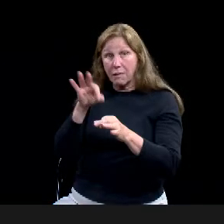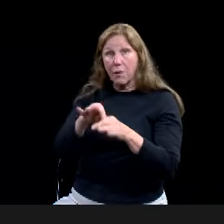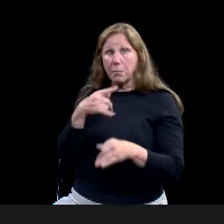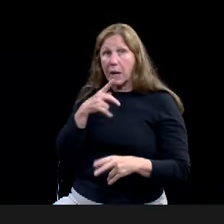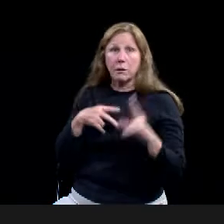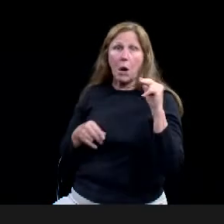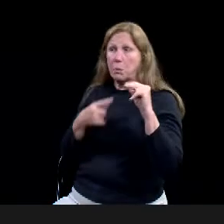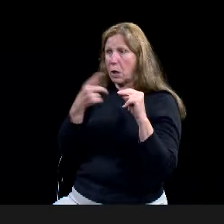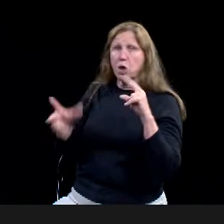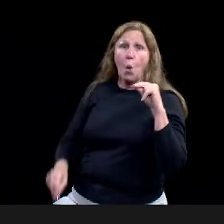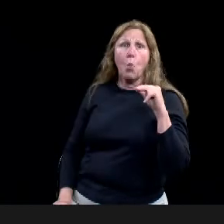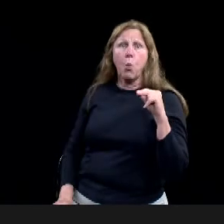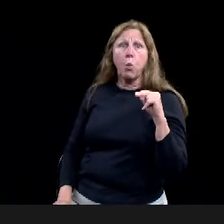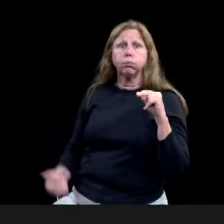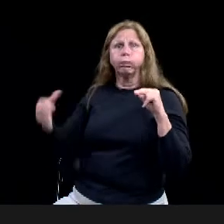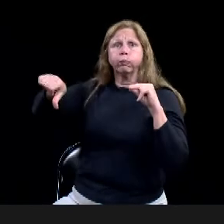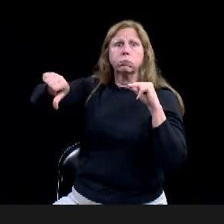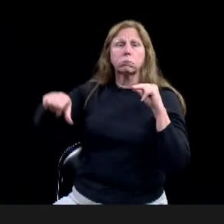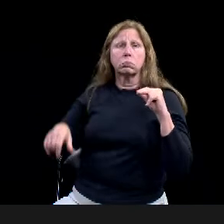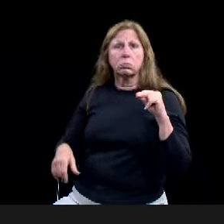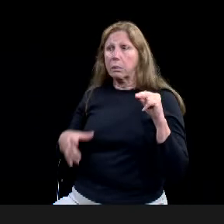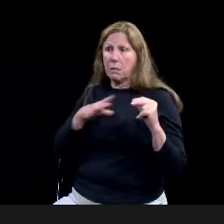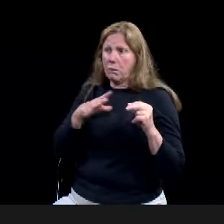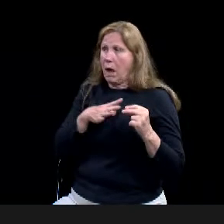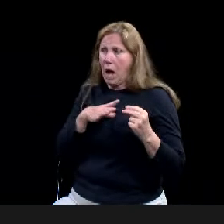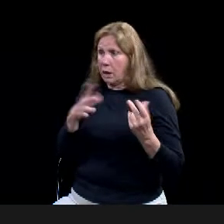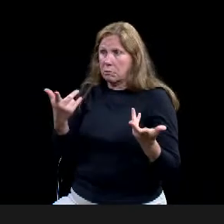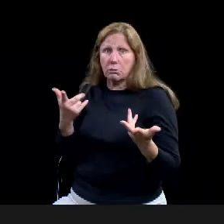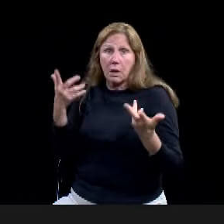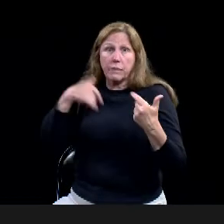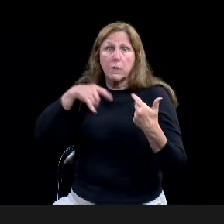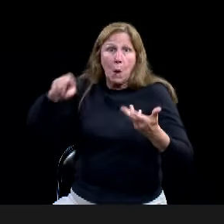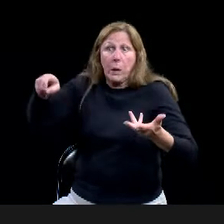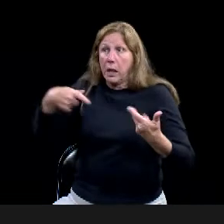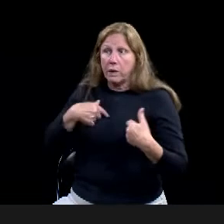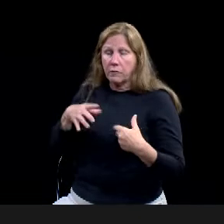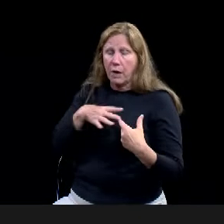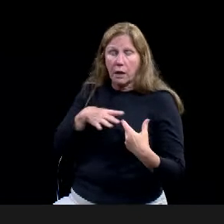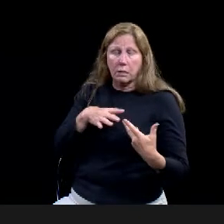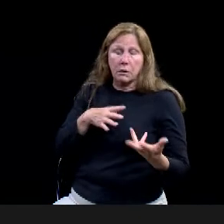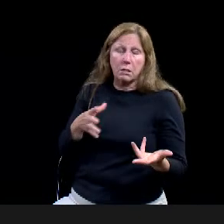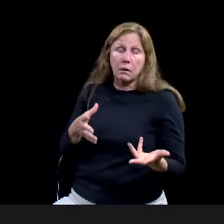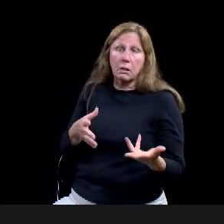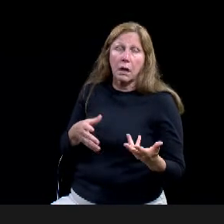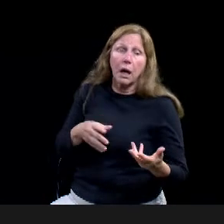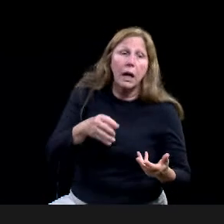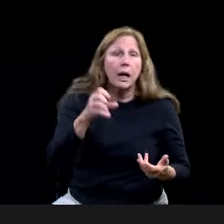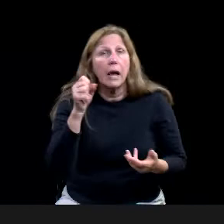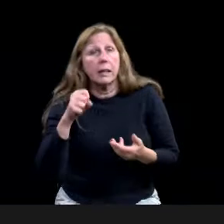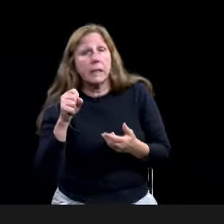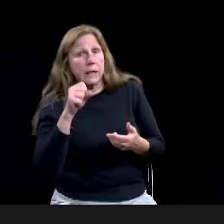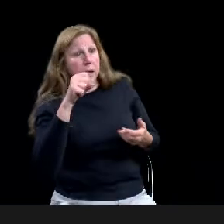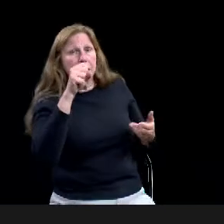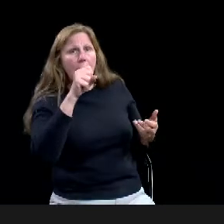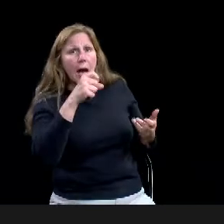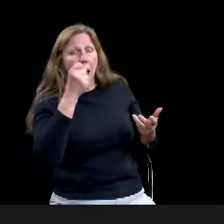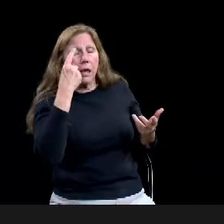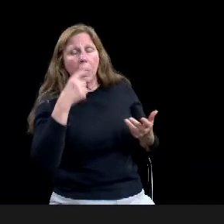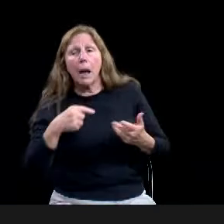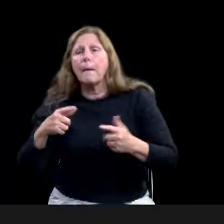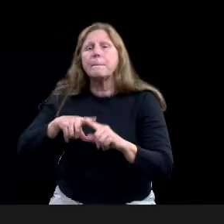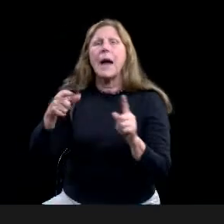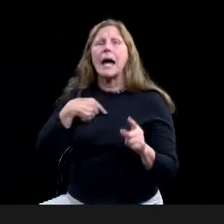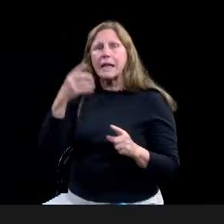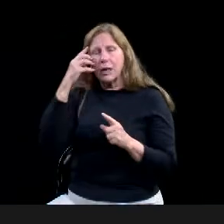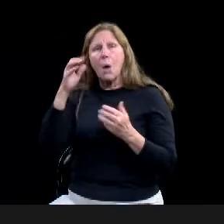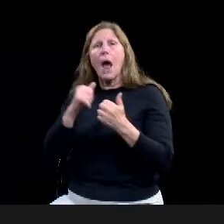I mean, I, I, I would need to know how long it would take for, you know, you to, um, for us to have a discussion about it. I